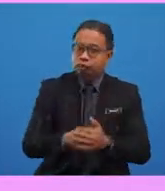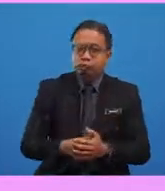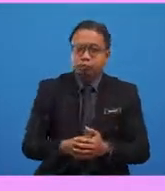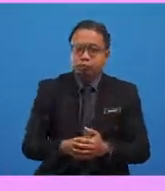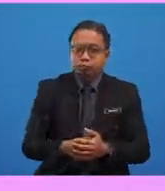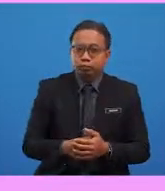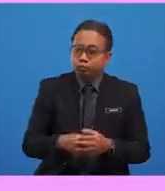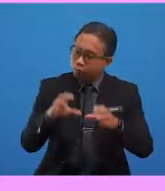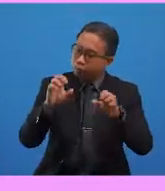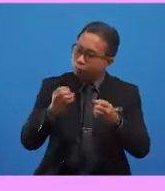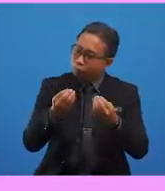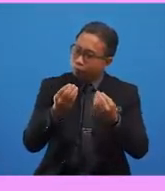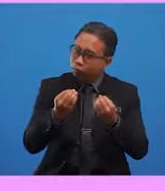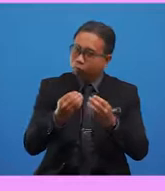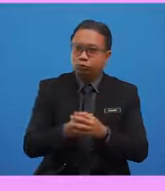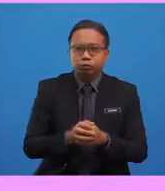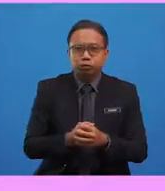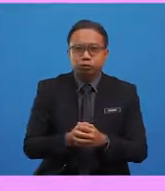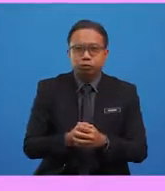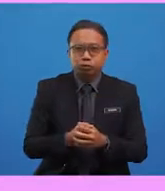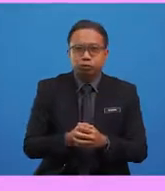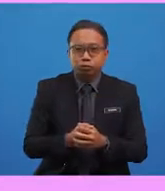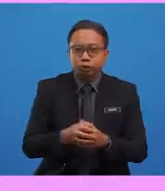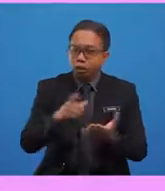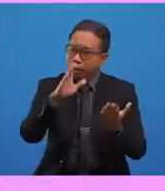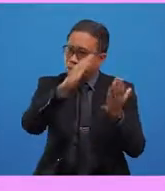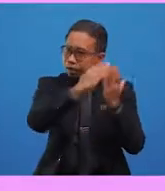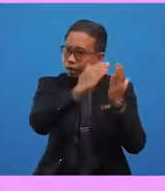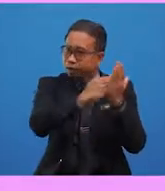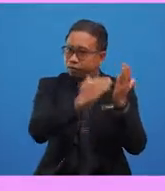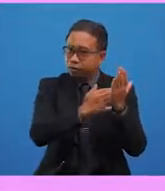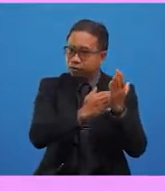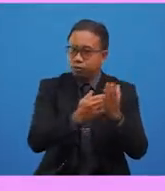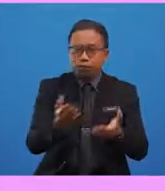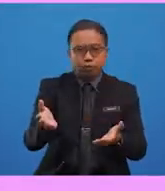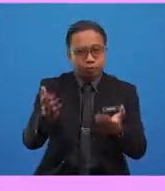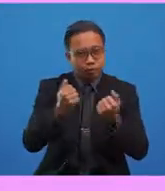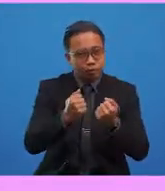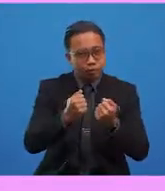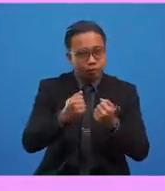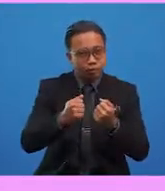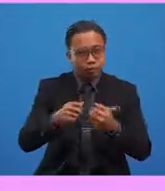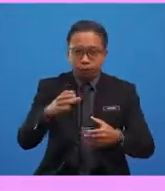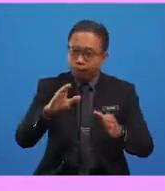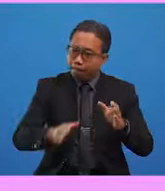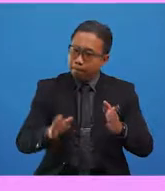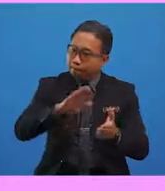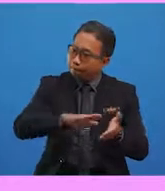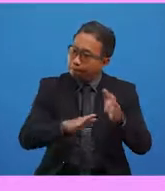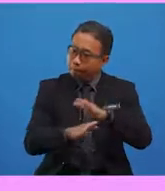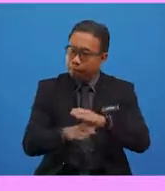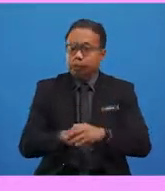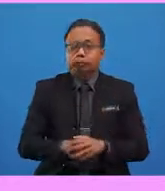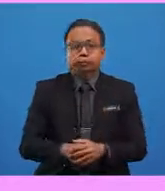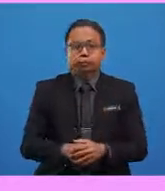I do, Miss Rita. Hmm. I even made a list of things that I must remember to pack. Oh, really?